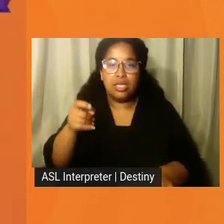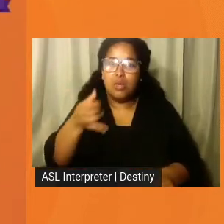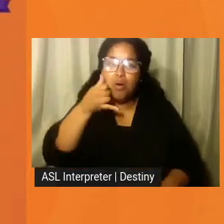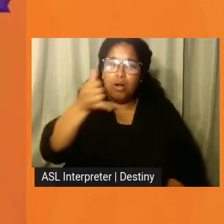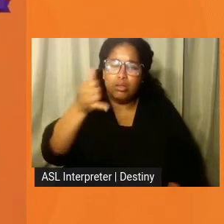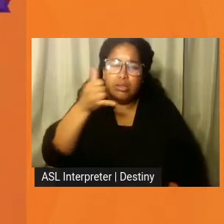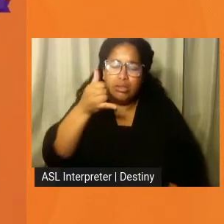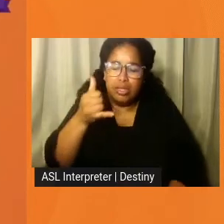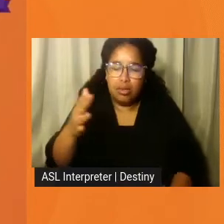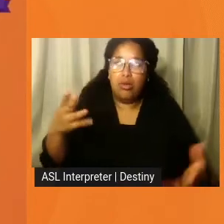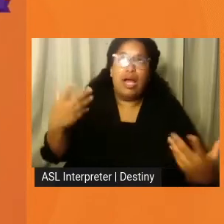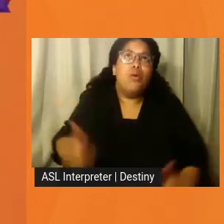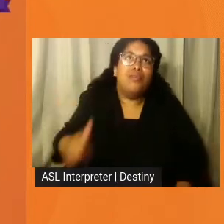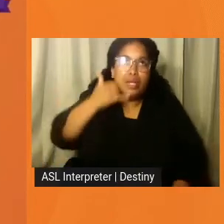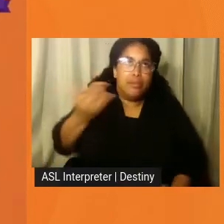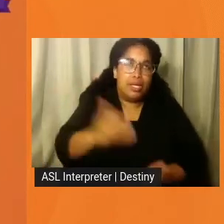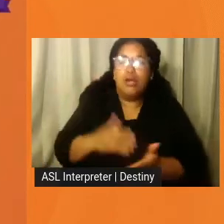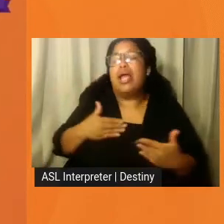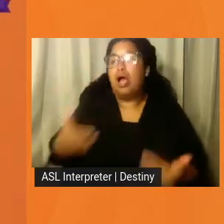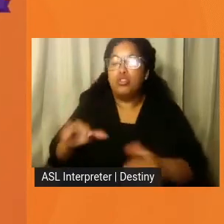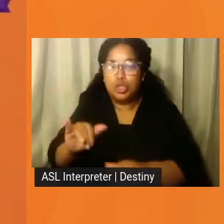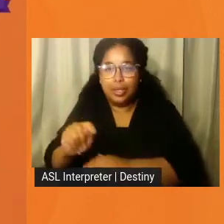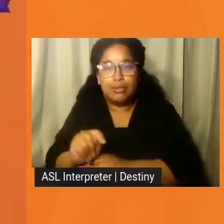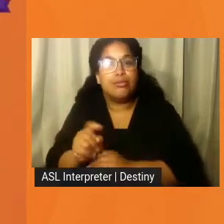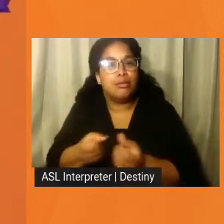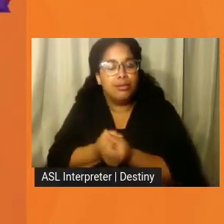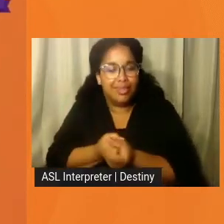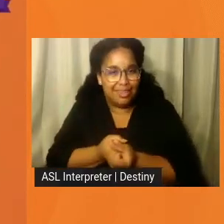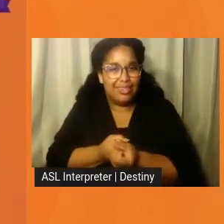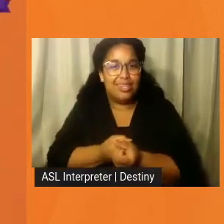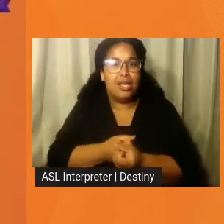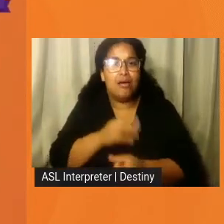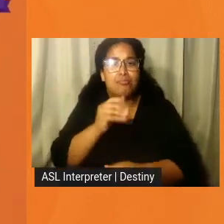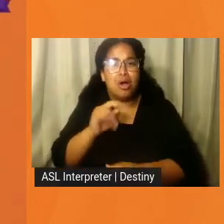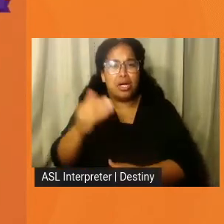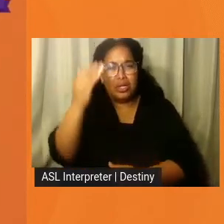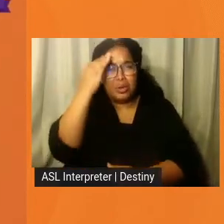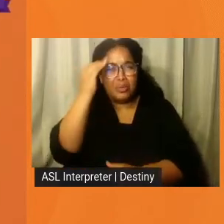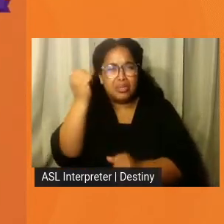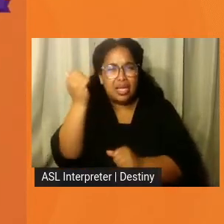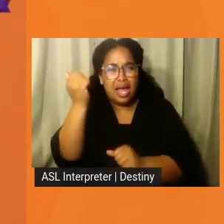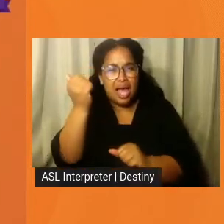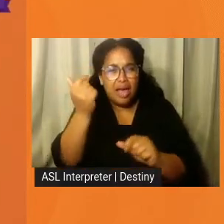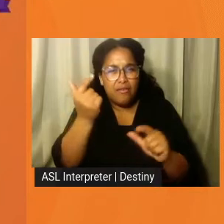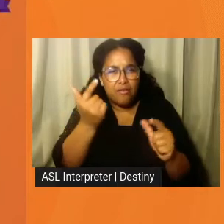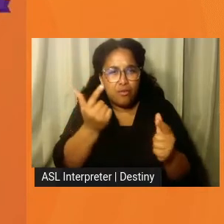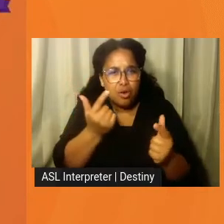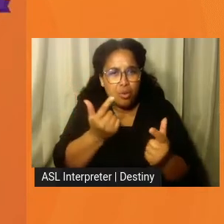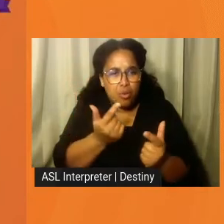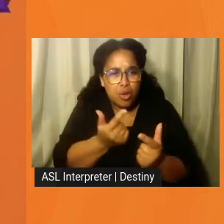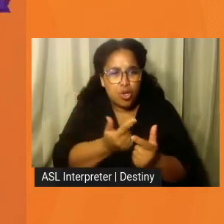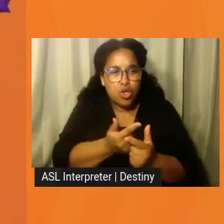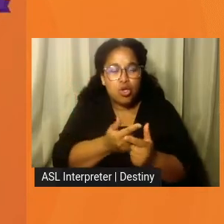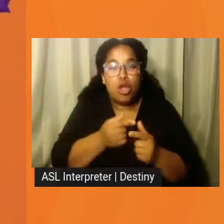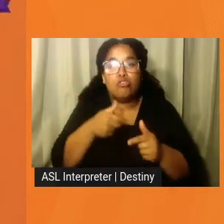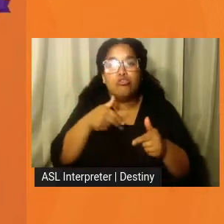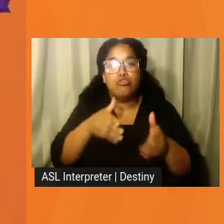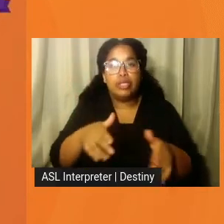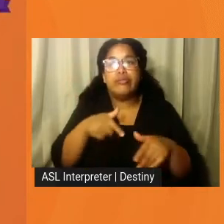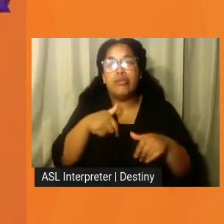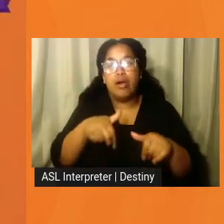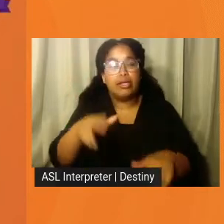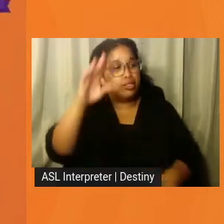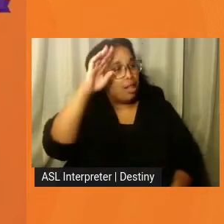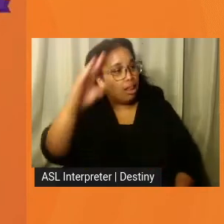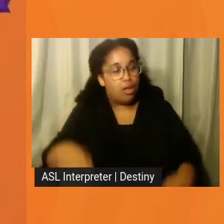by the way. Third, Marty knows everyone, which is, I mean, everyone. You can walk down the street with him, and he says